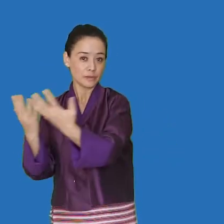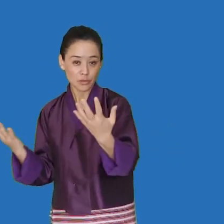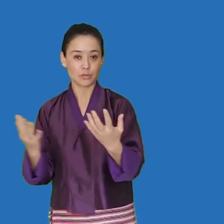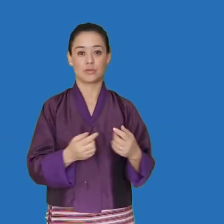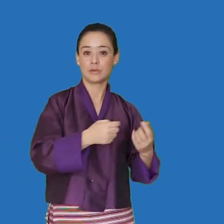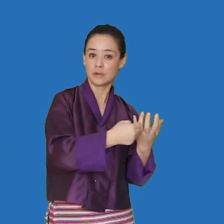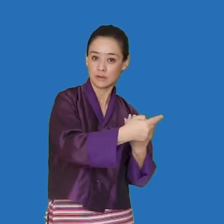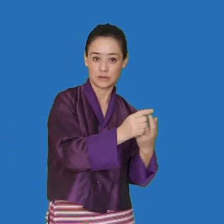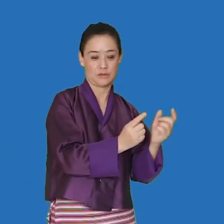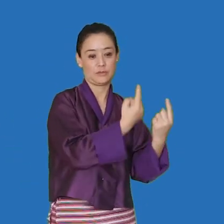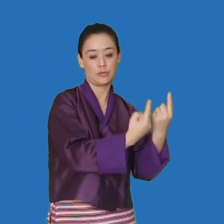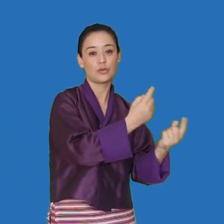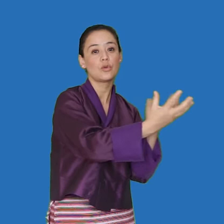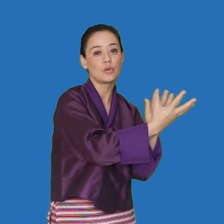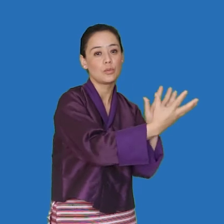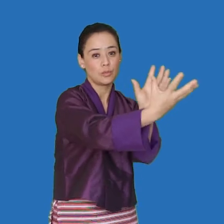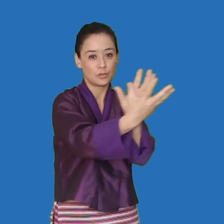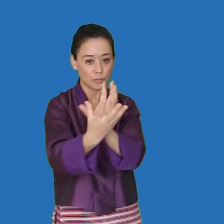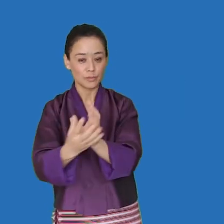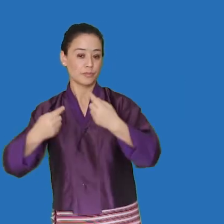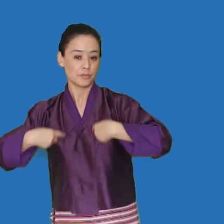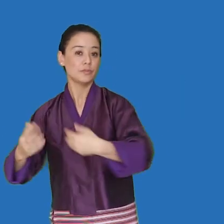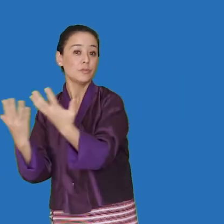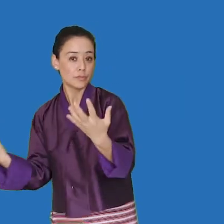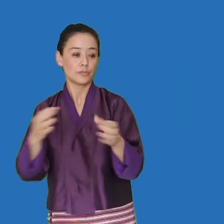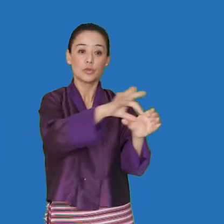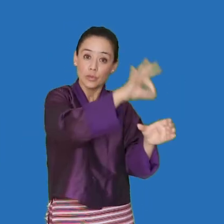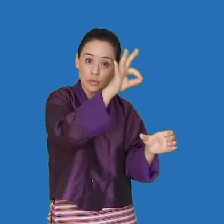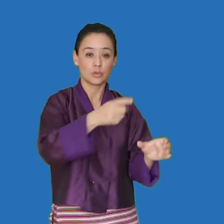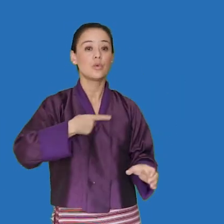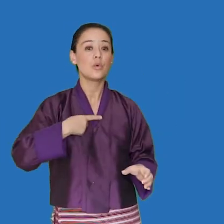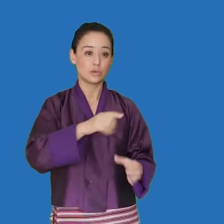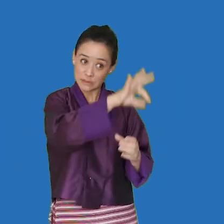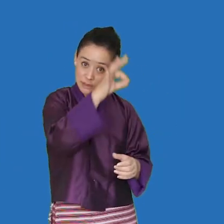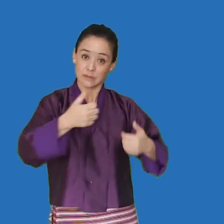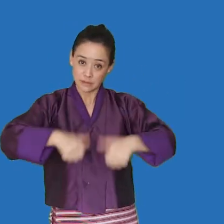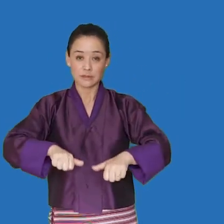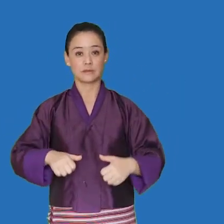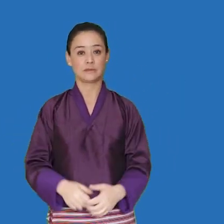chosen by the people in regular free and fair elections